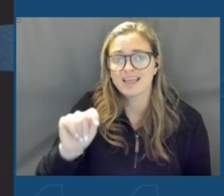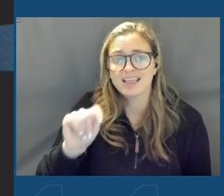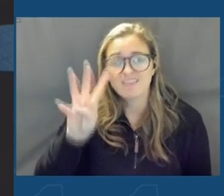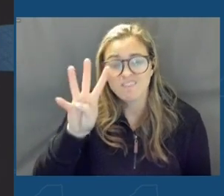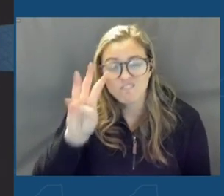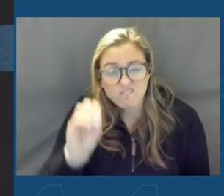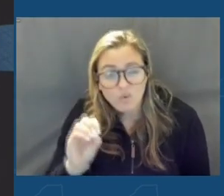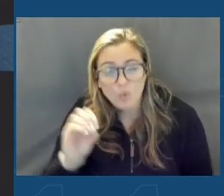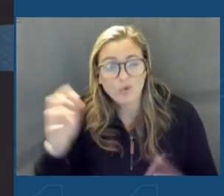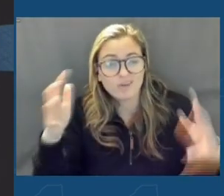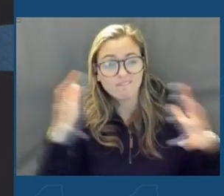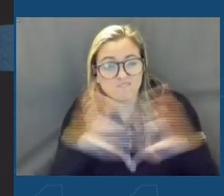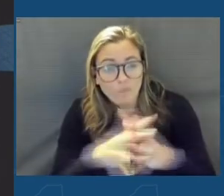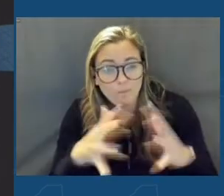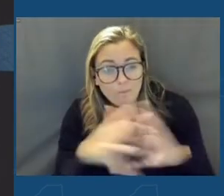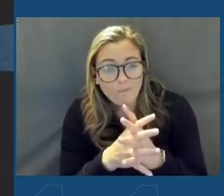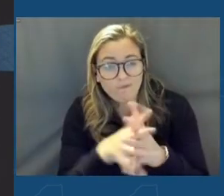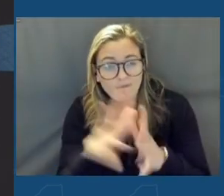football fields.